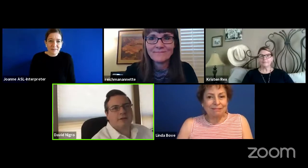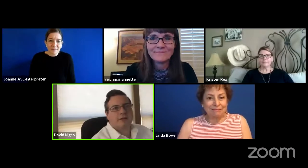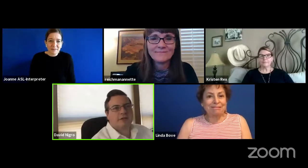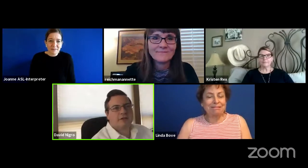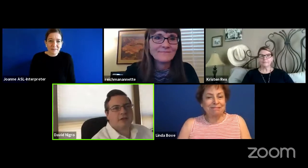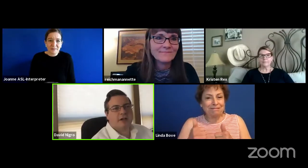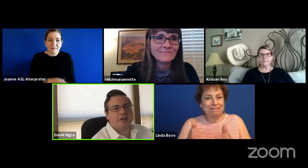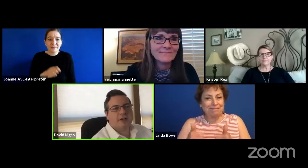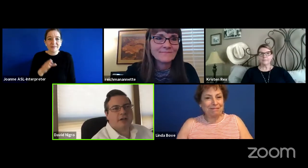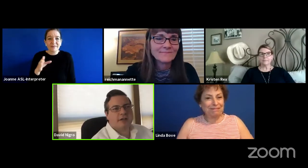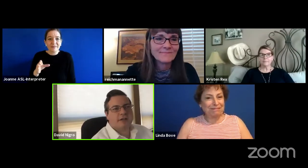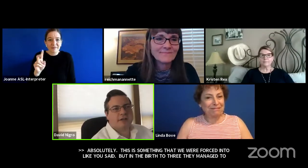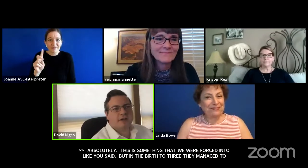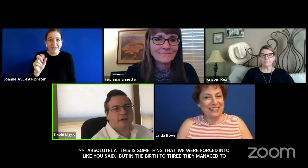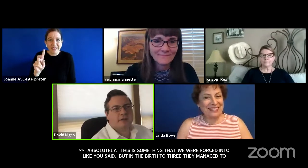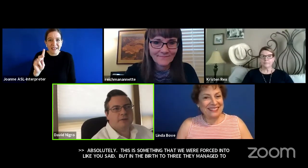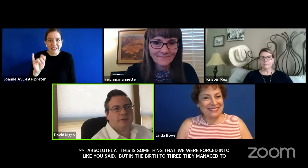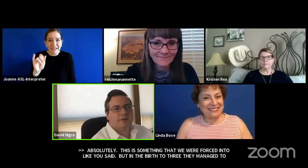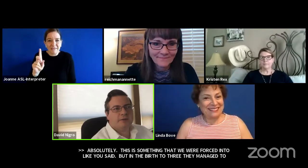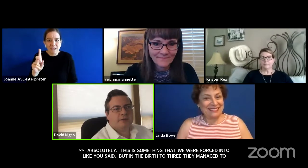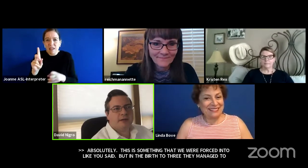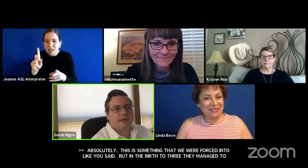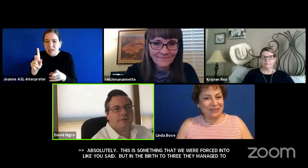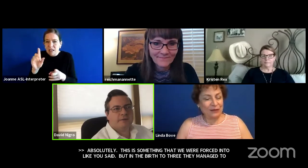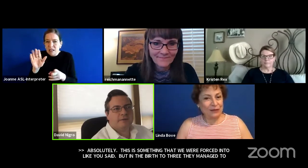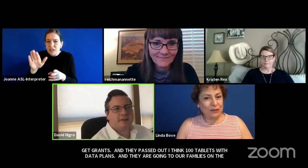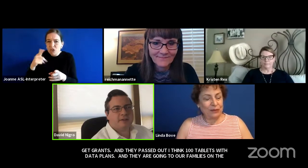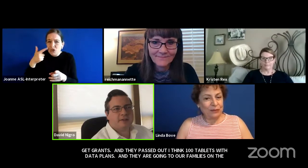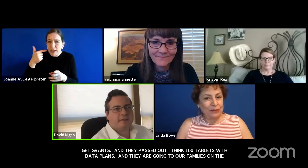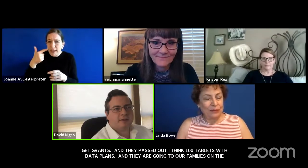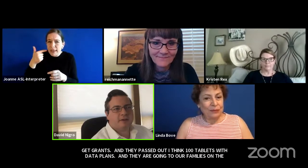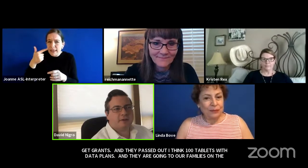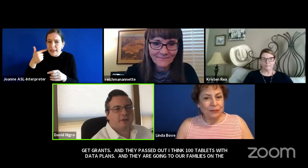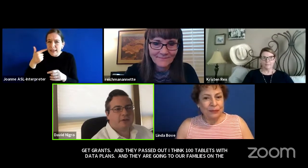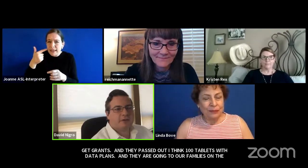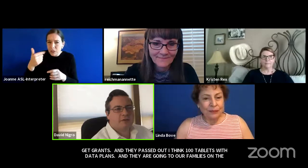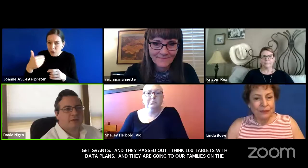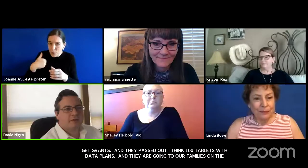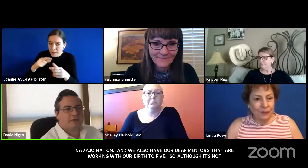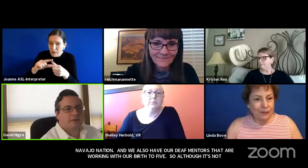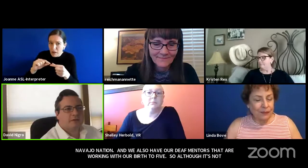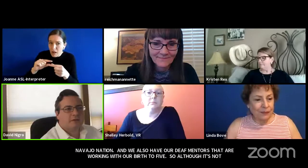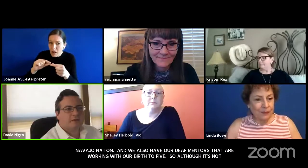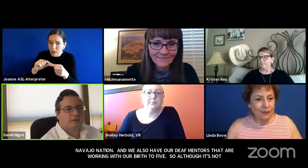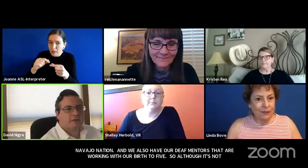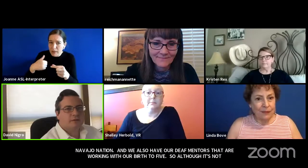Thank you. Uh, Shelly. Um, do you still have a comment or a question?